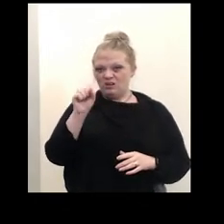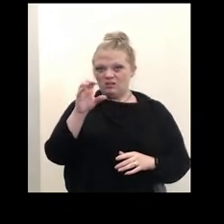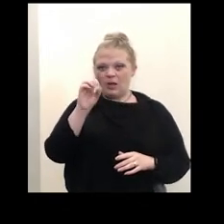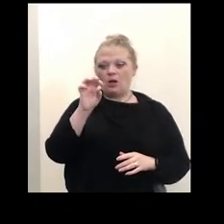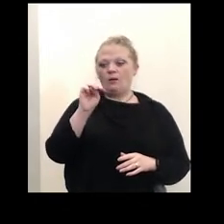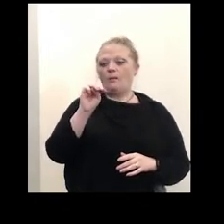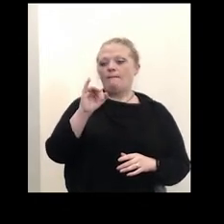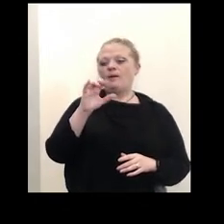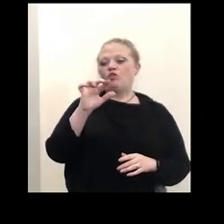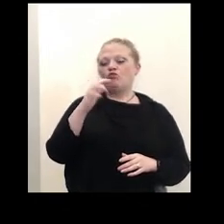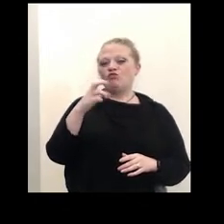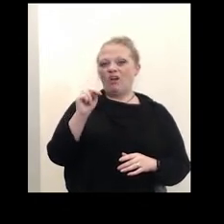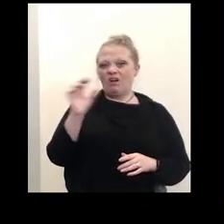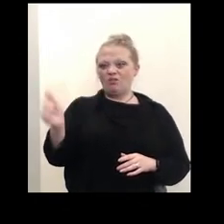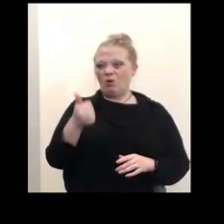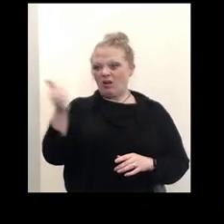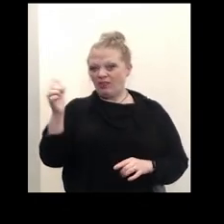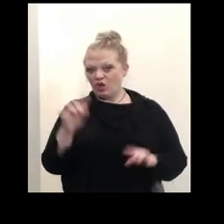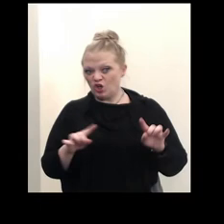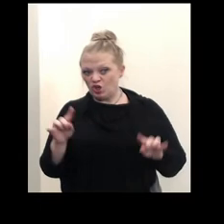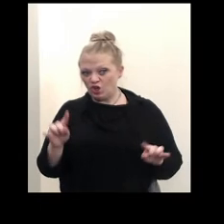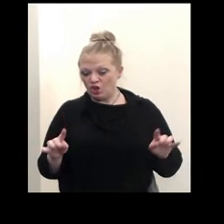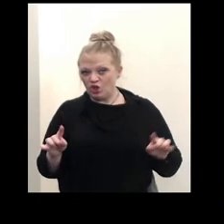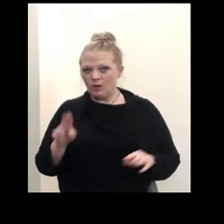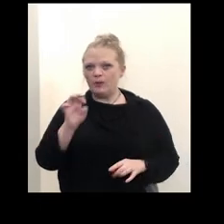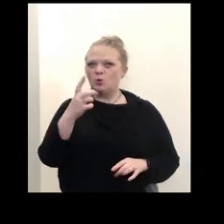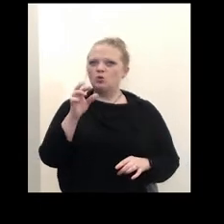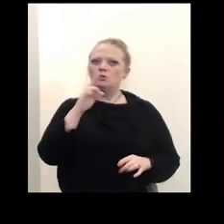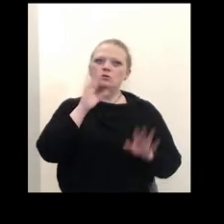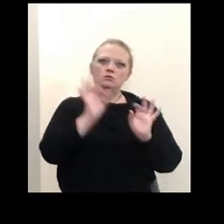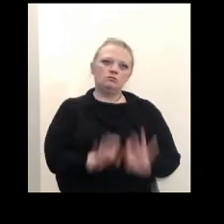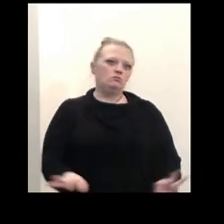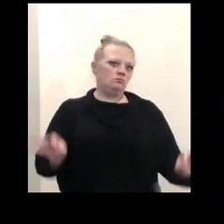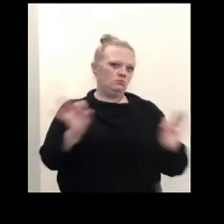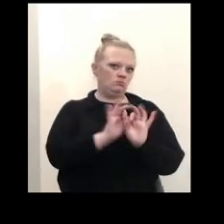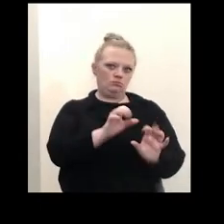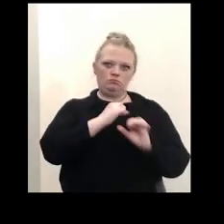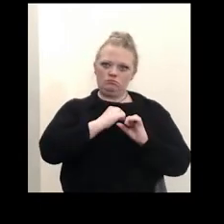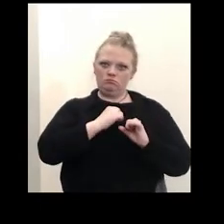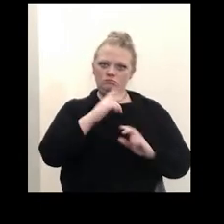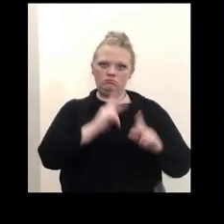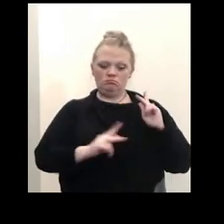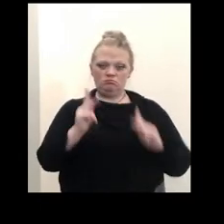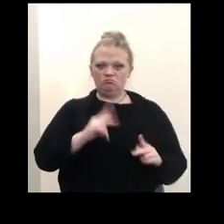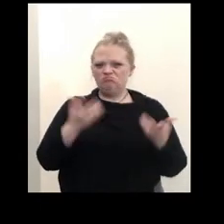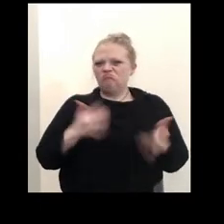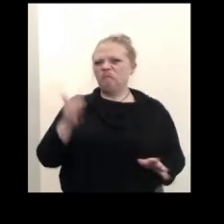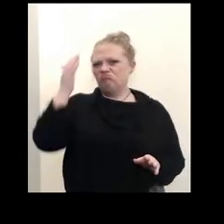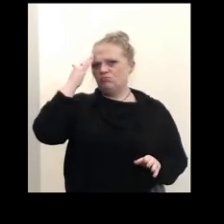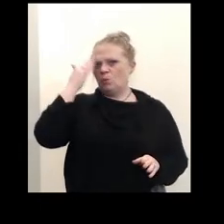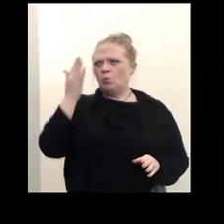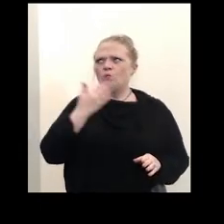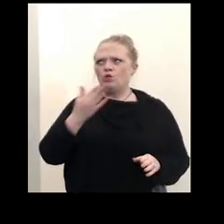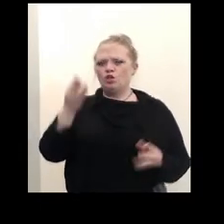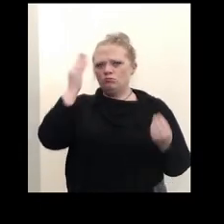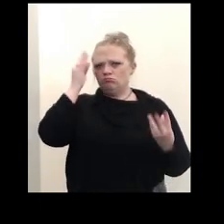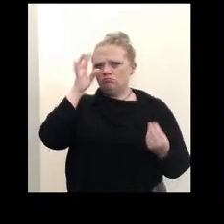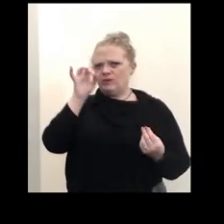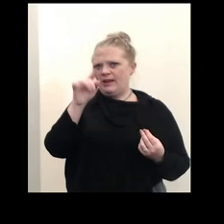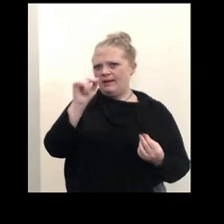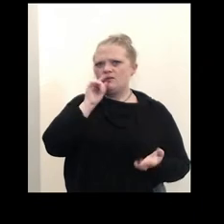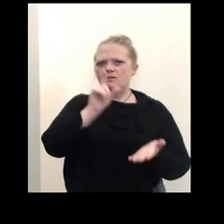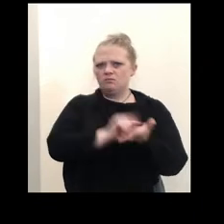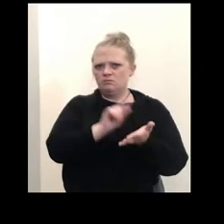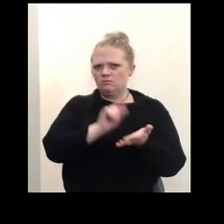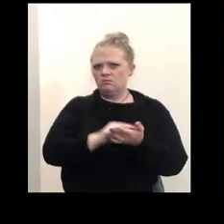coming in. The booster dose is essential to protect people. We know from there have been some good data published that just you know that two